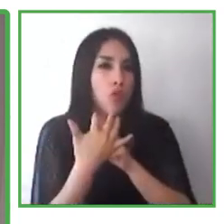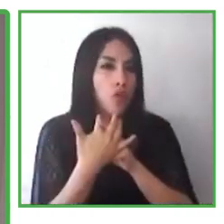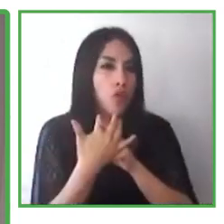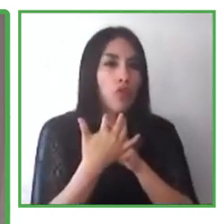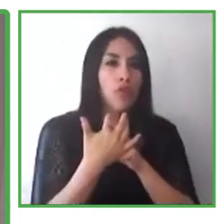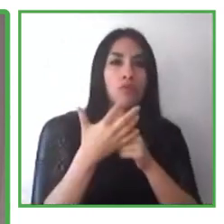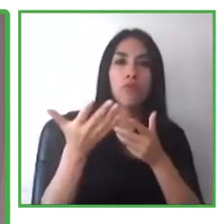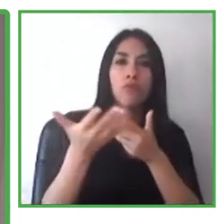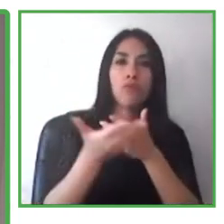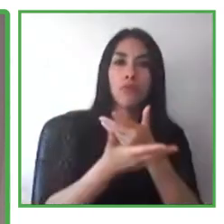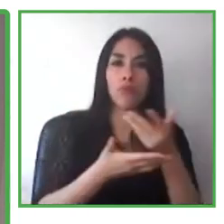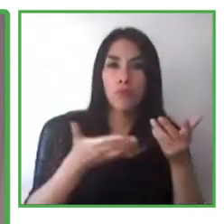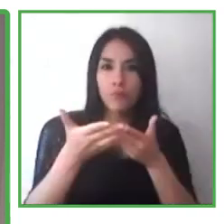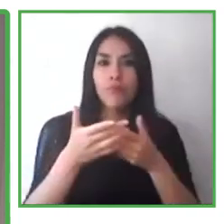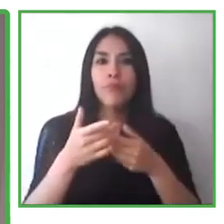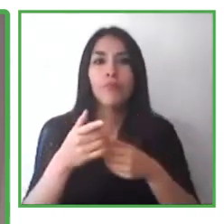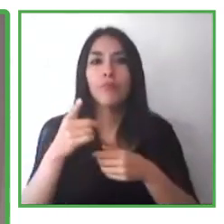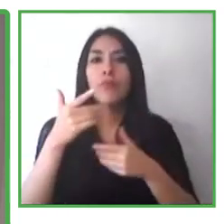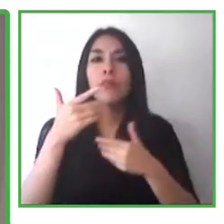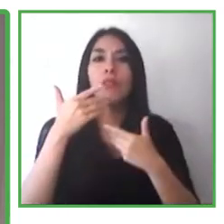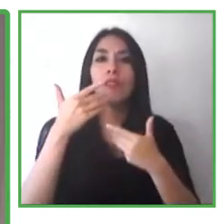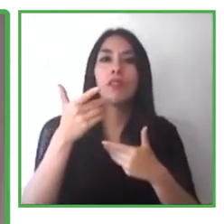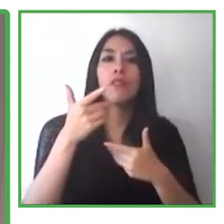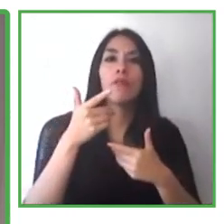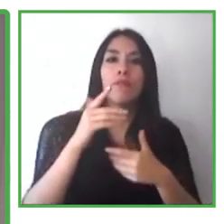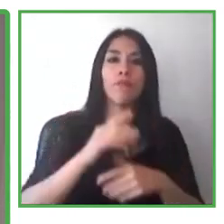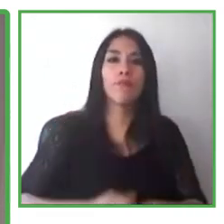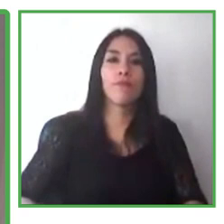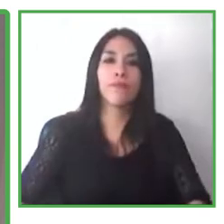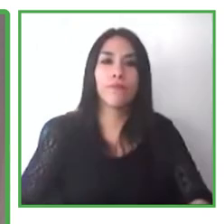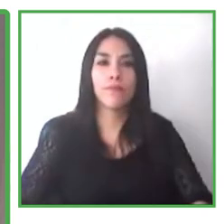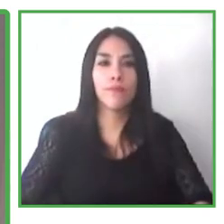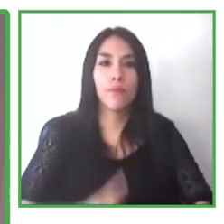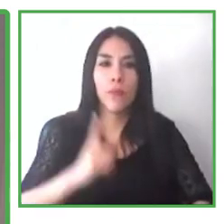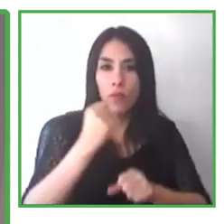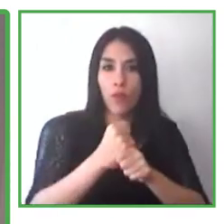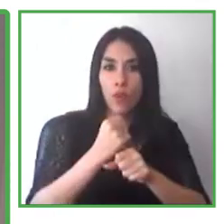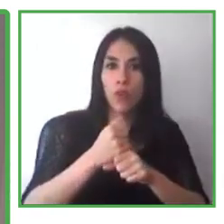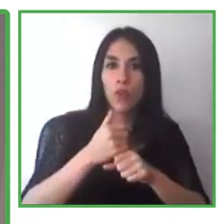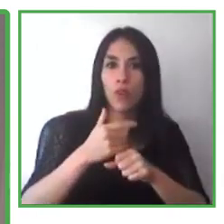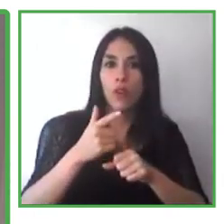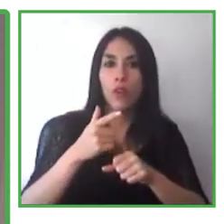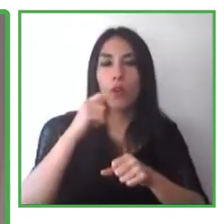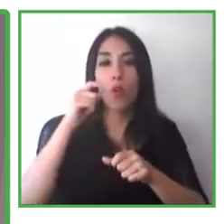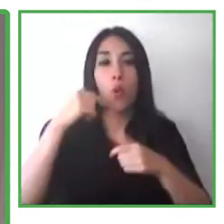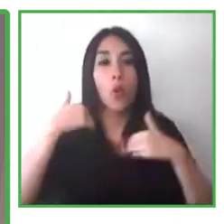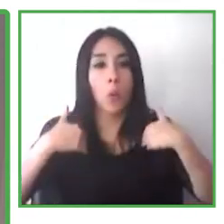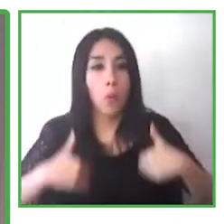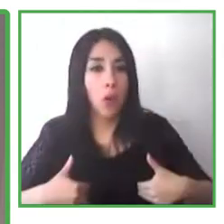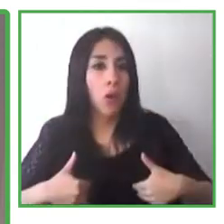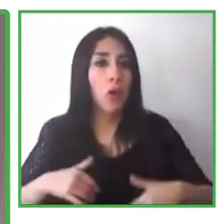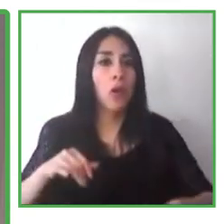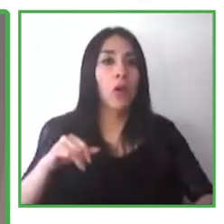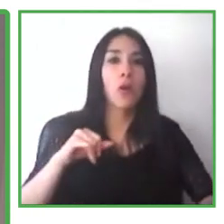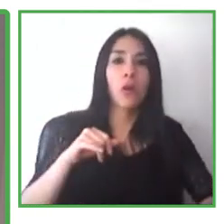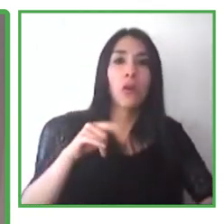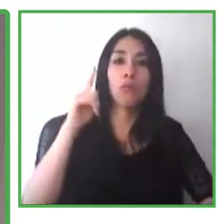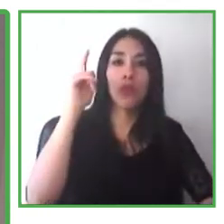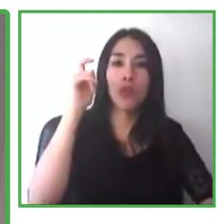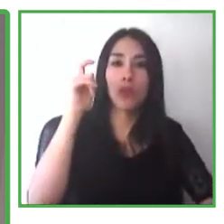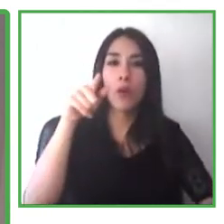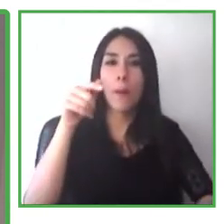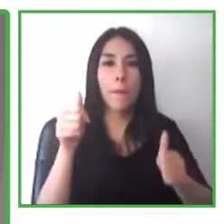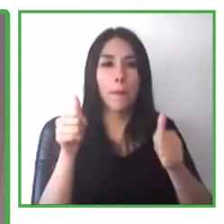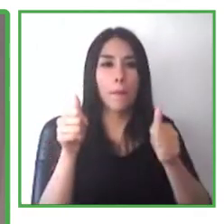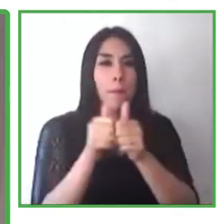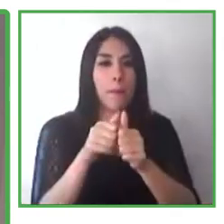he's worked in human resources at Passwork for a number of years. He started Passwork, actually, a number of years ago. And it's a company of consultants, all